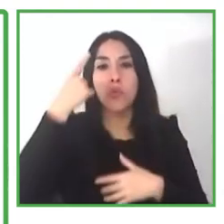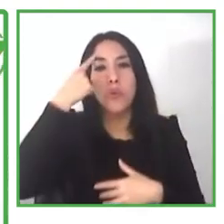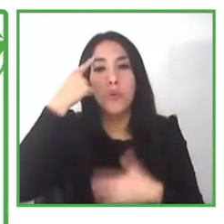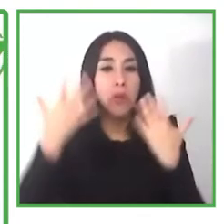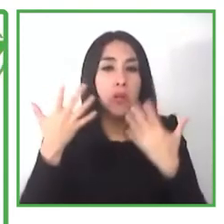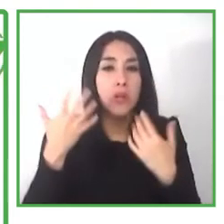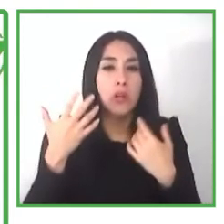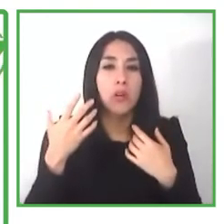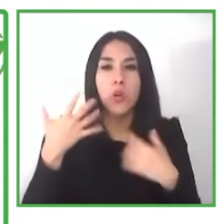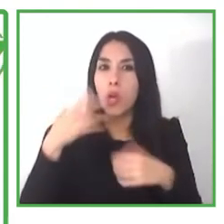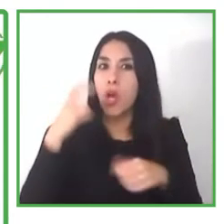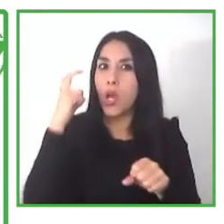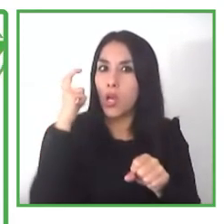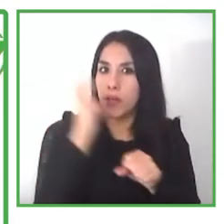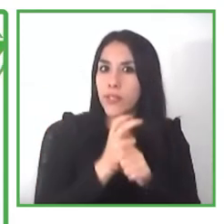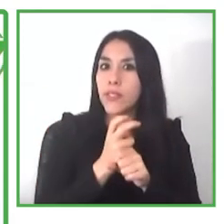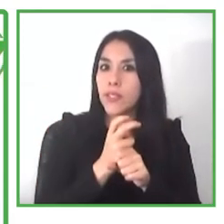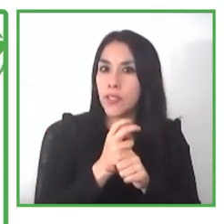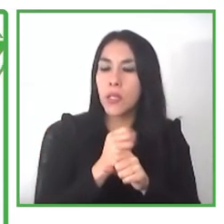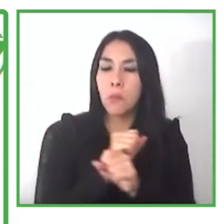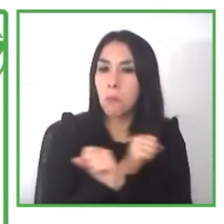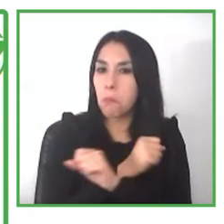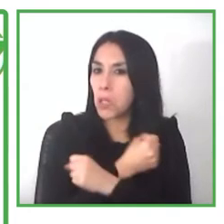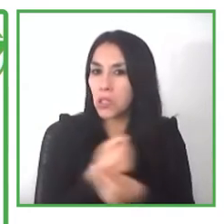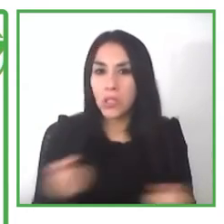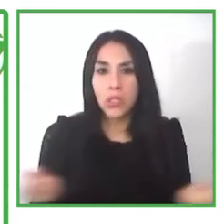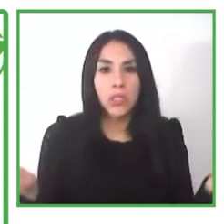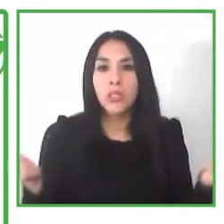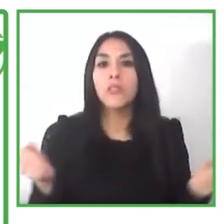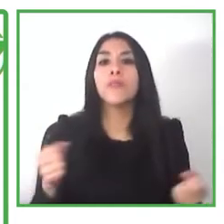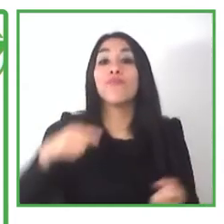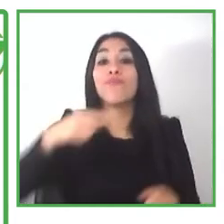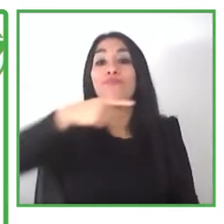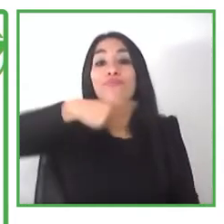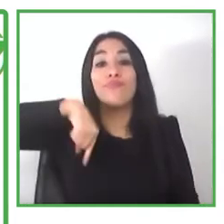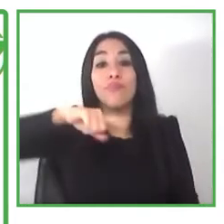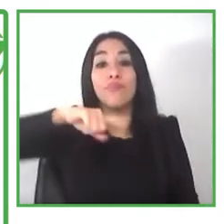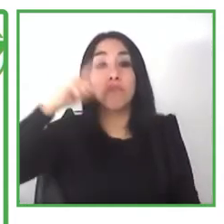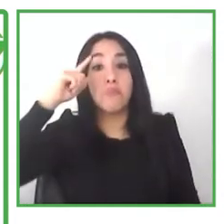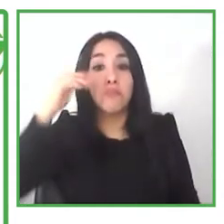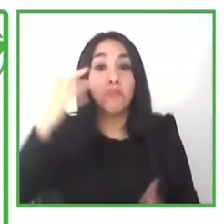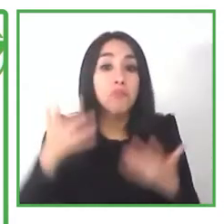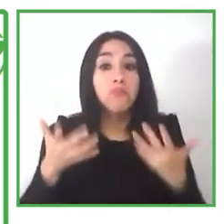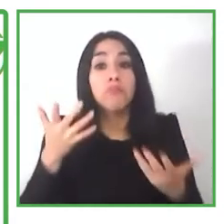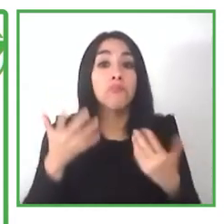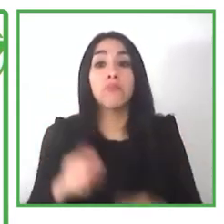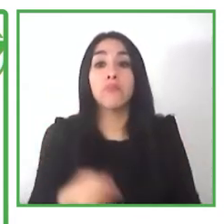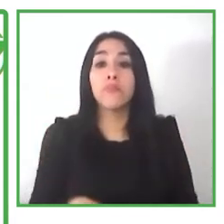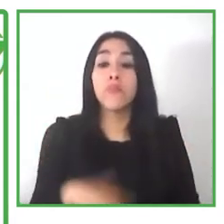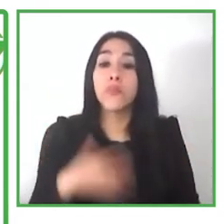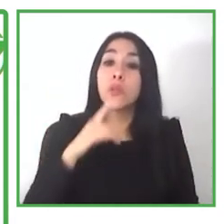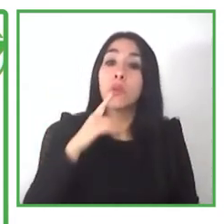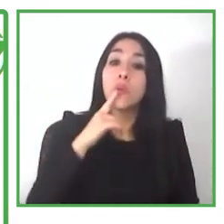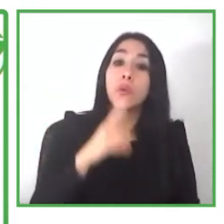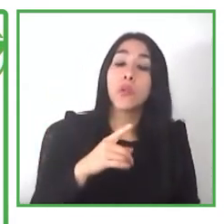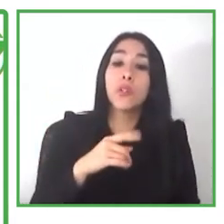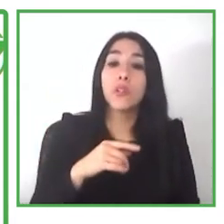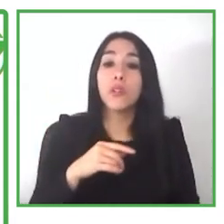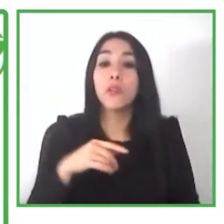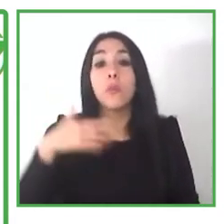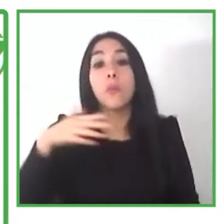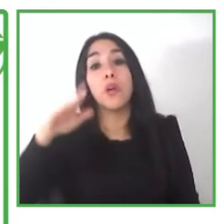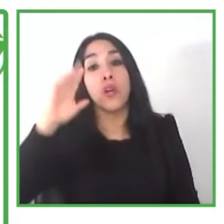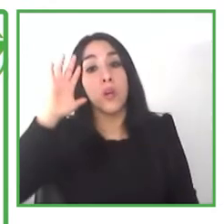can work but at the end of the day and after like 10 years